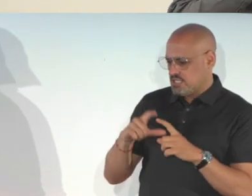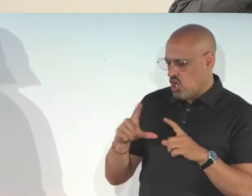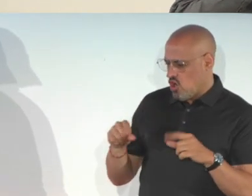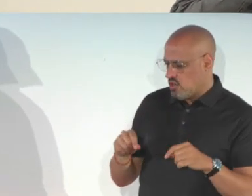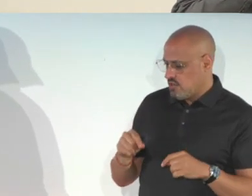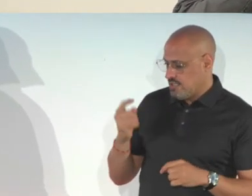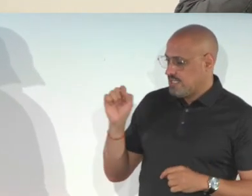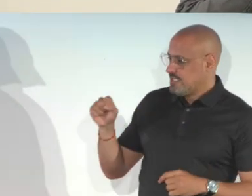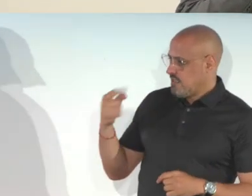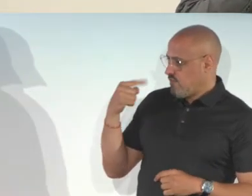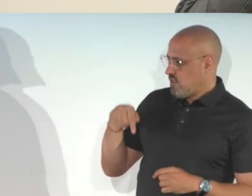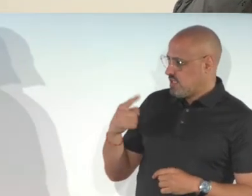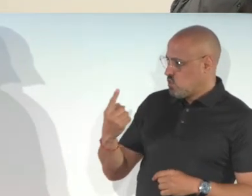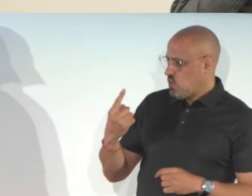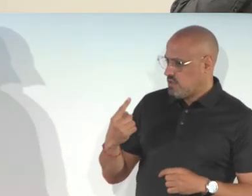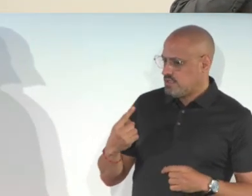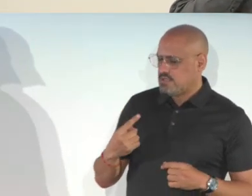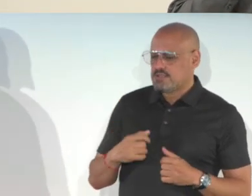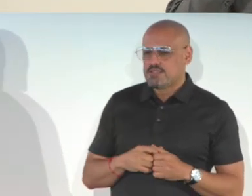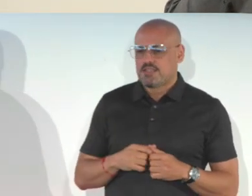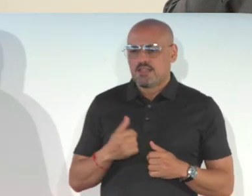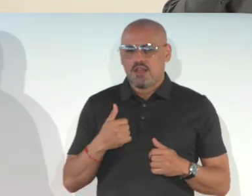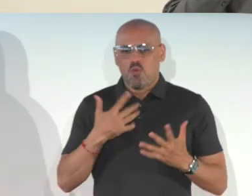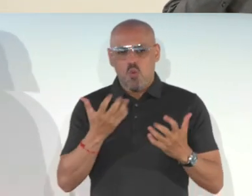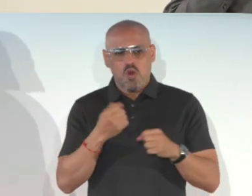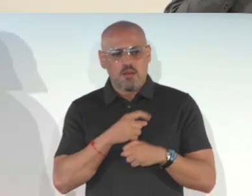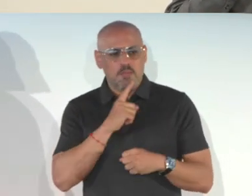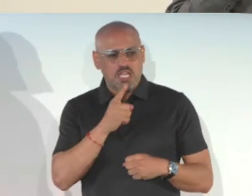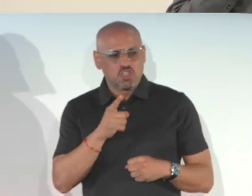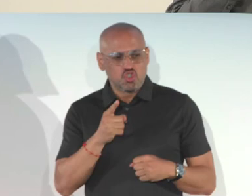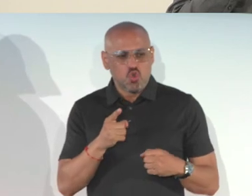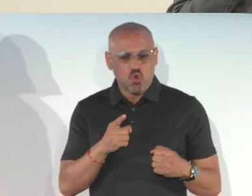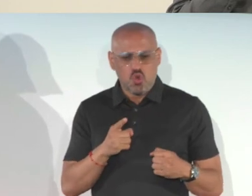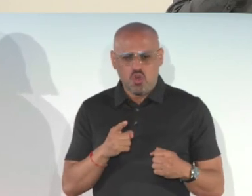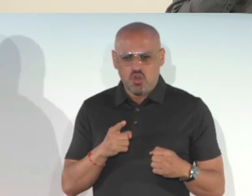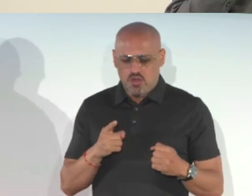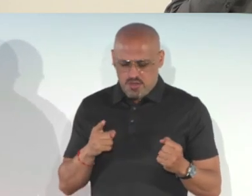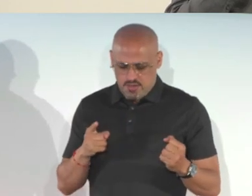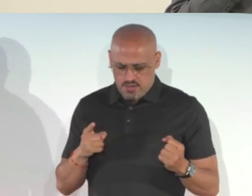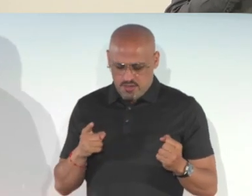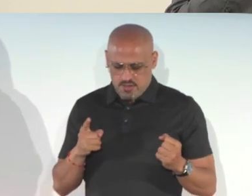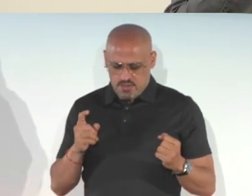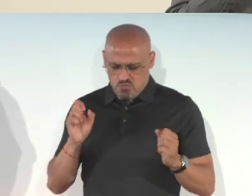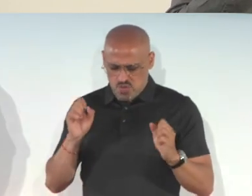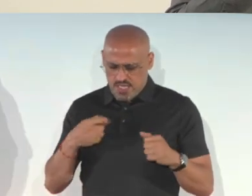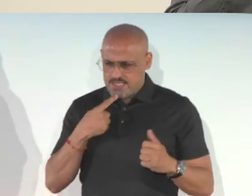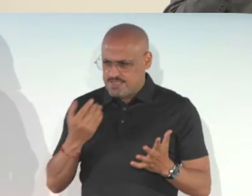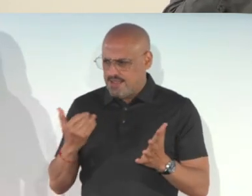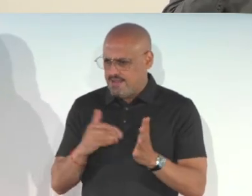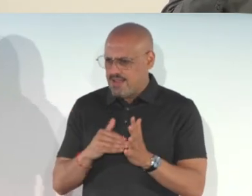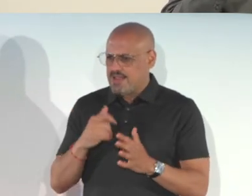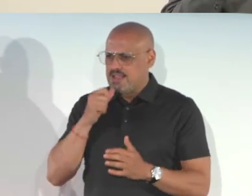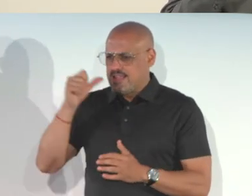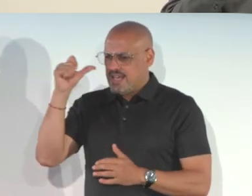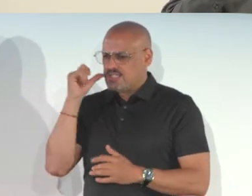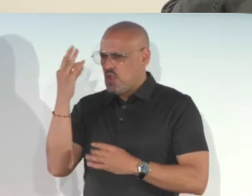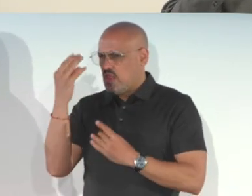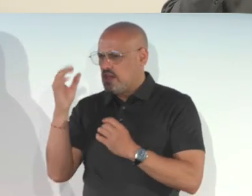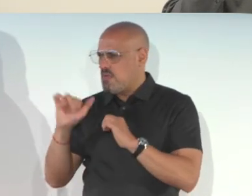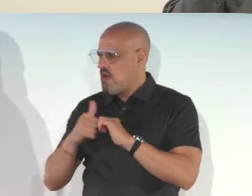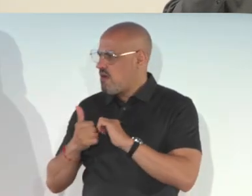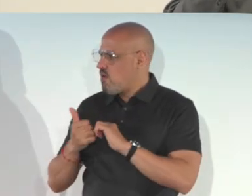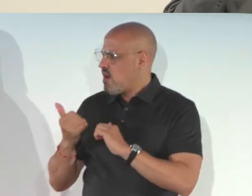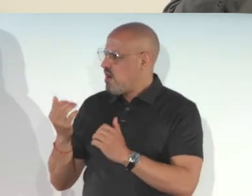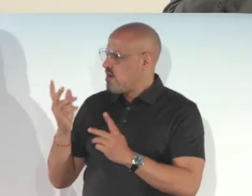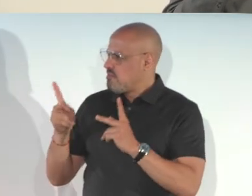this one, before you put it in, we wanted to reiterate that yesterday we were thinking about, wow, we will